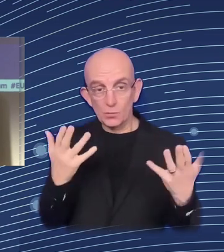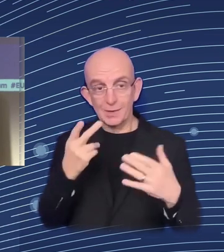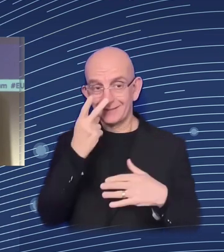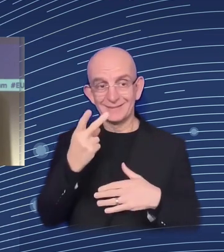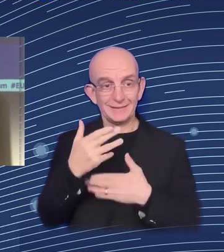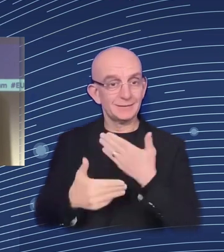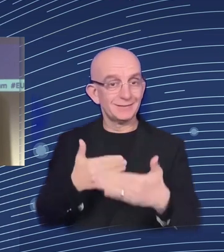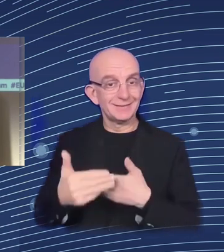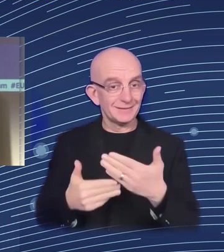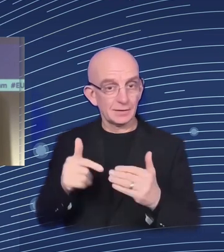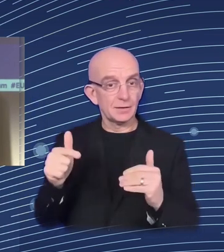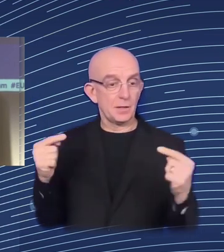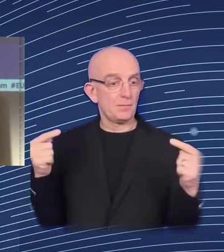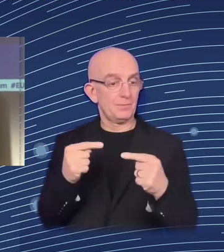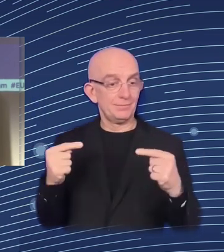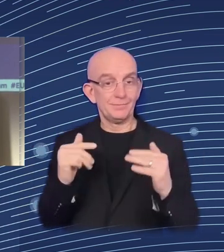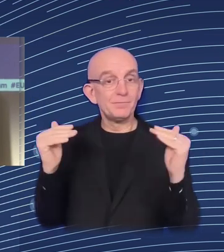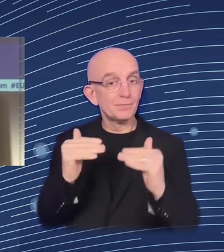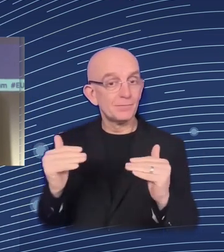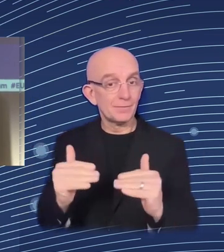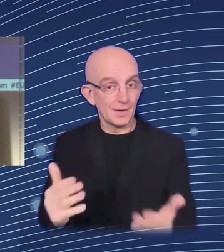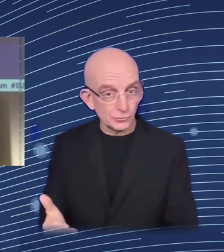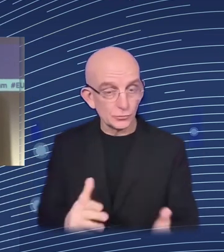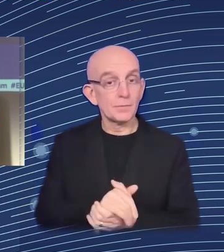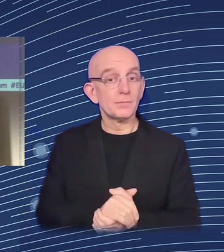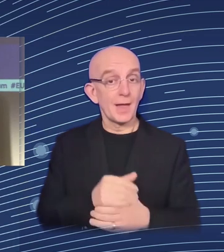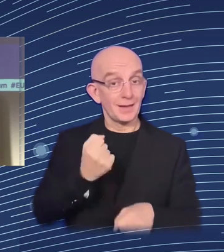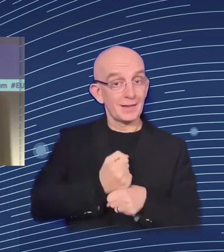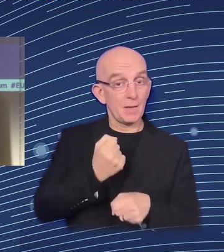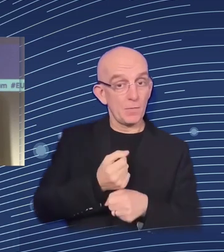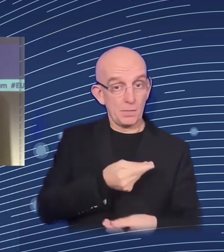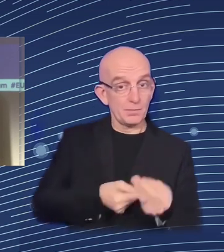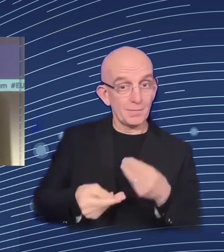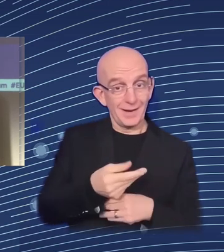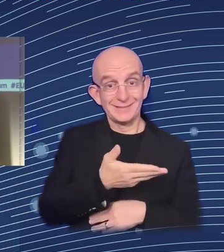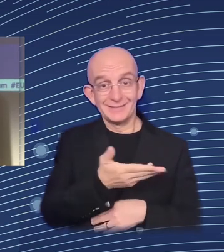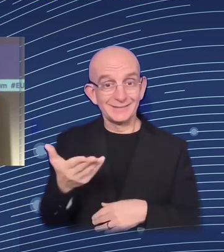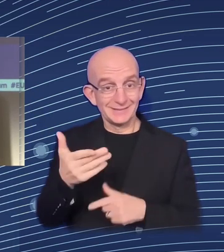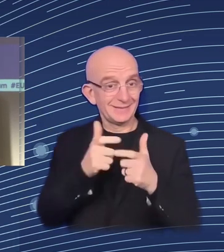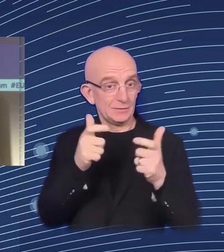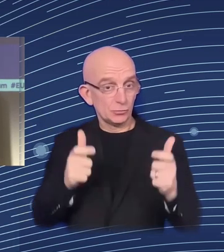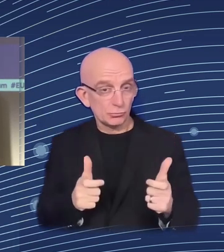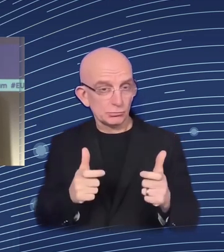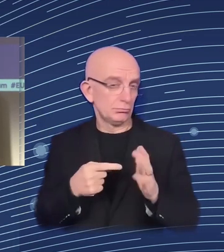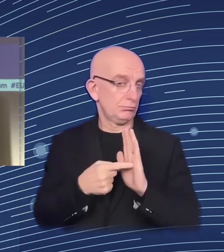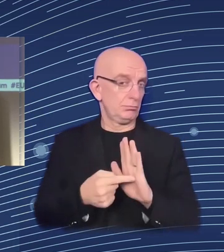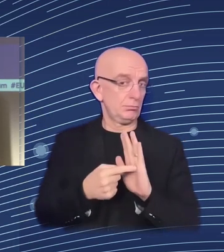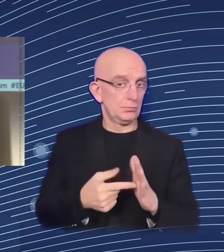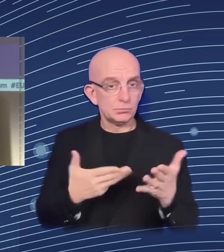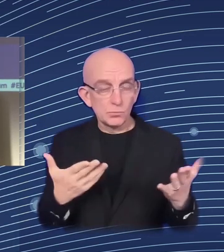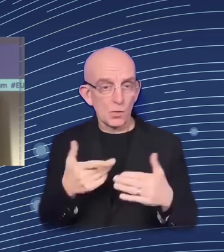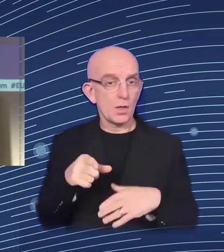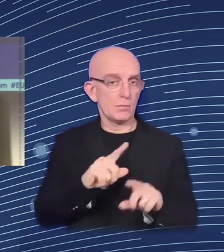protections of rights or change in employment status can be a major source of risk. And then